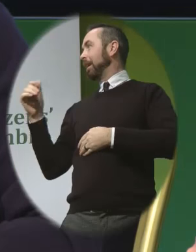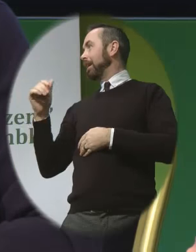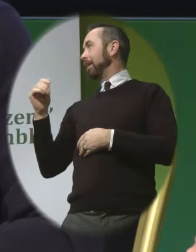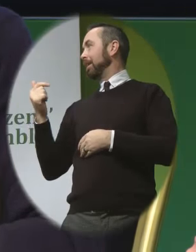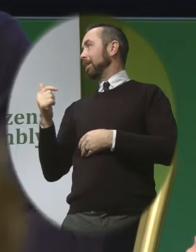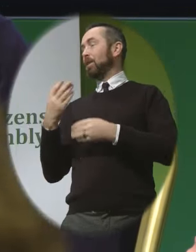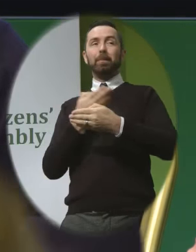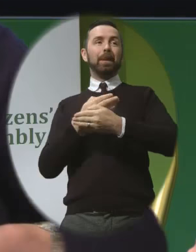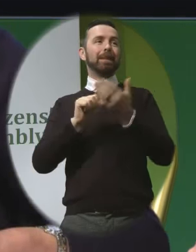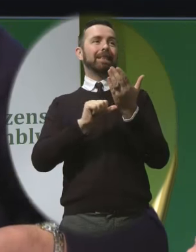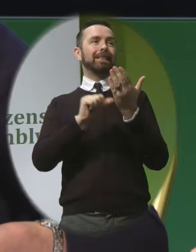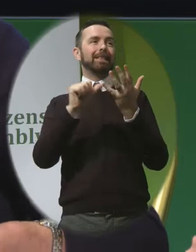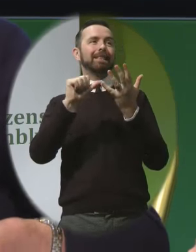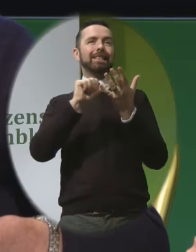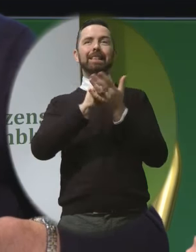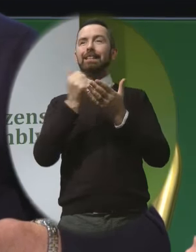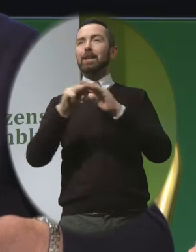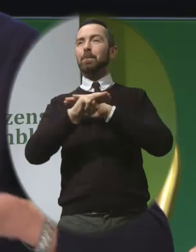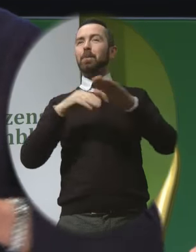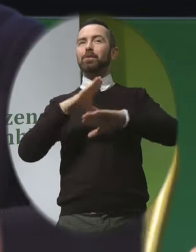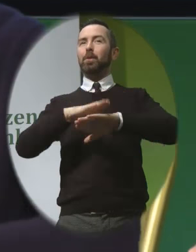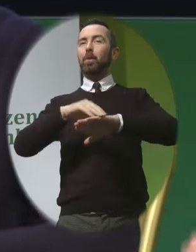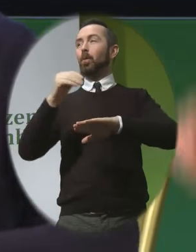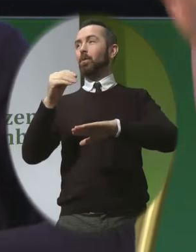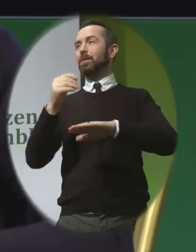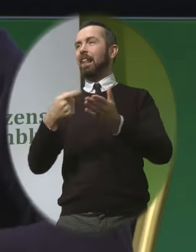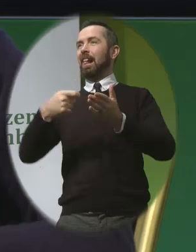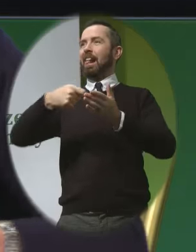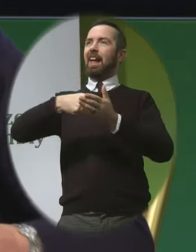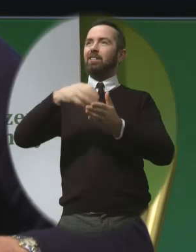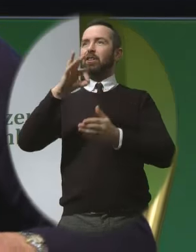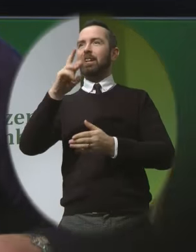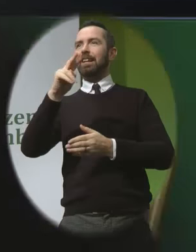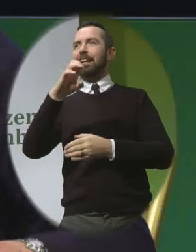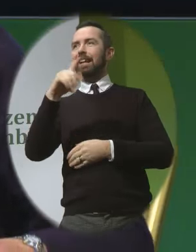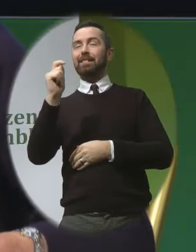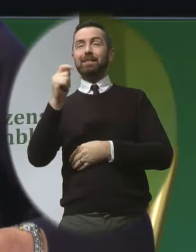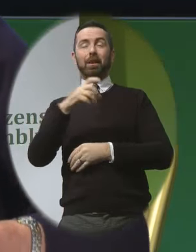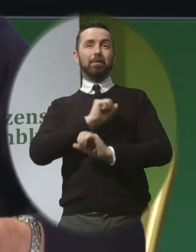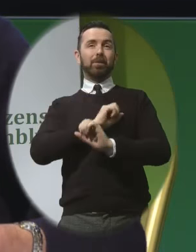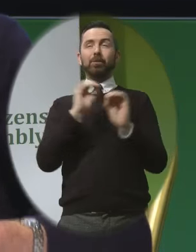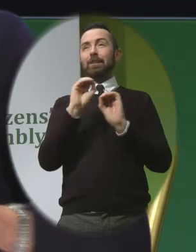I don't think she'll have anything to say